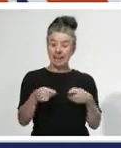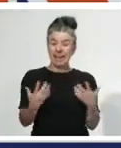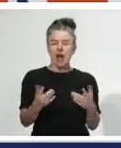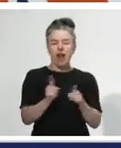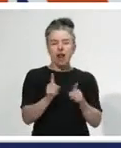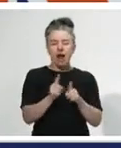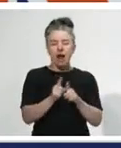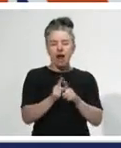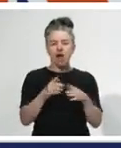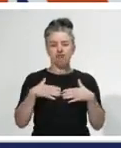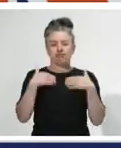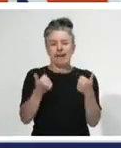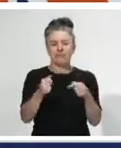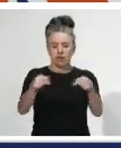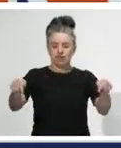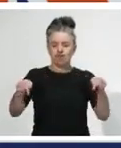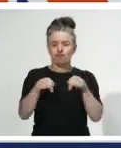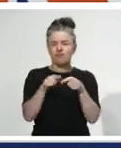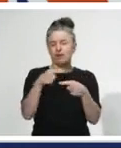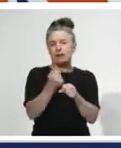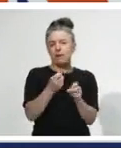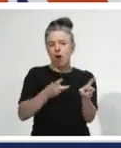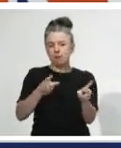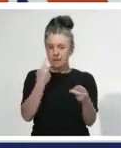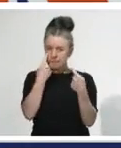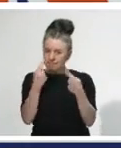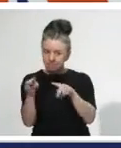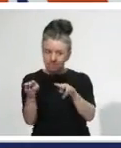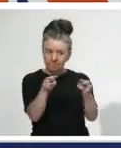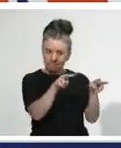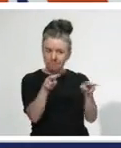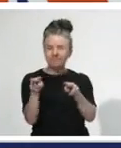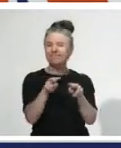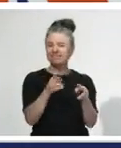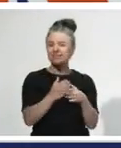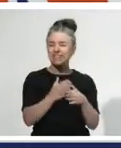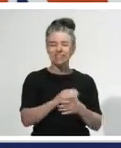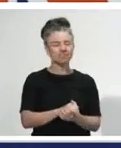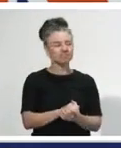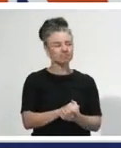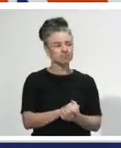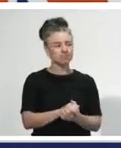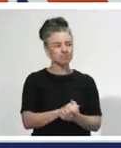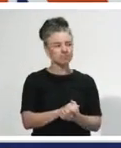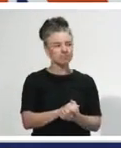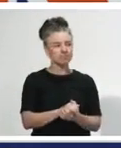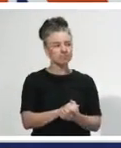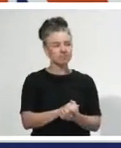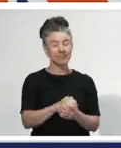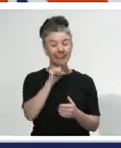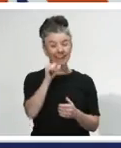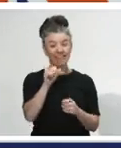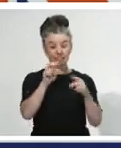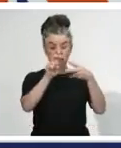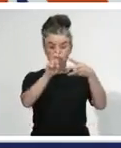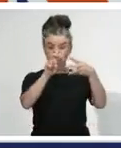course what we've also had to factor in as we've gone along is a very clear message that we've had in terms of the impacts of moving too quickly.